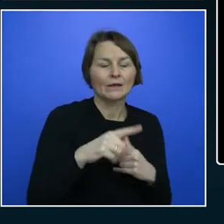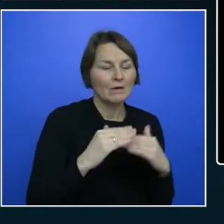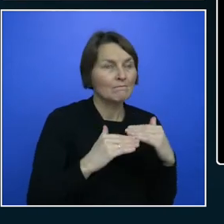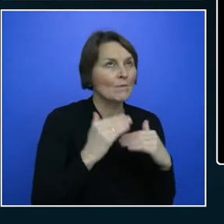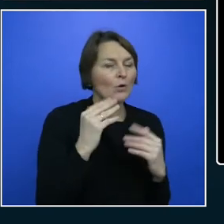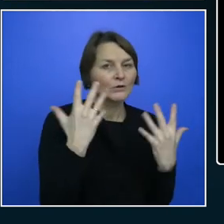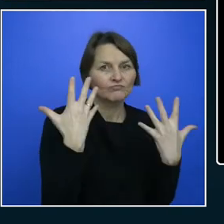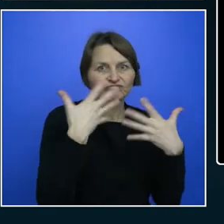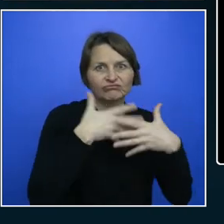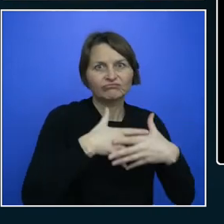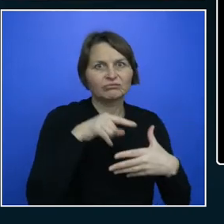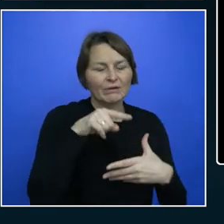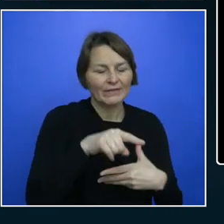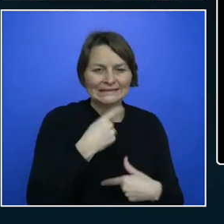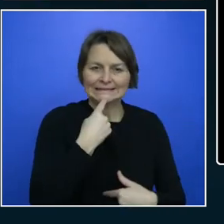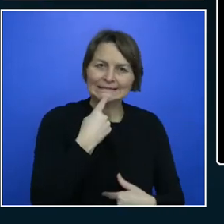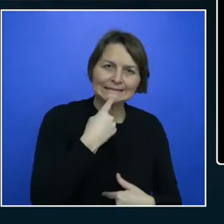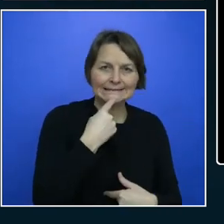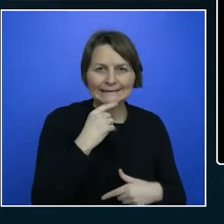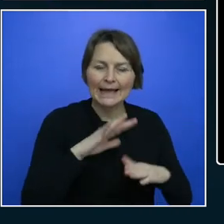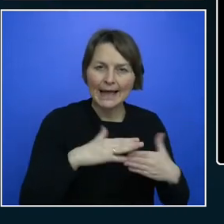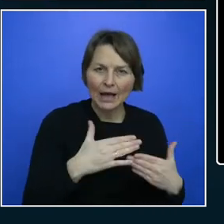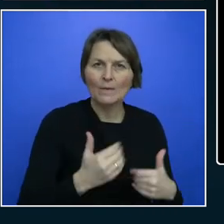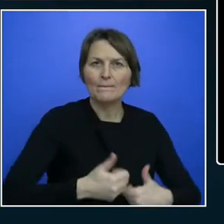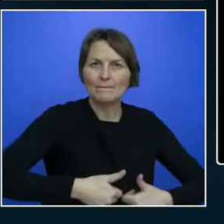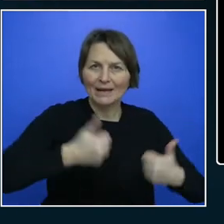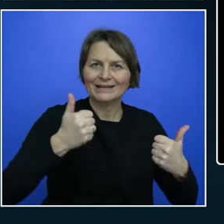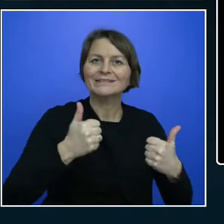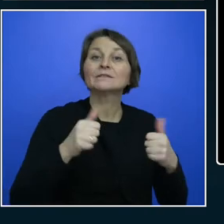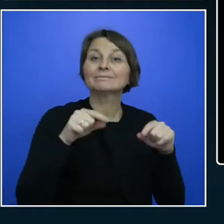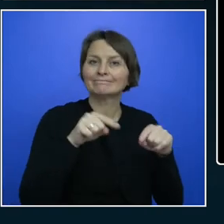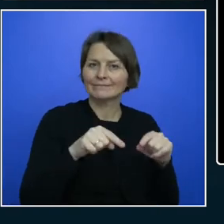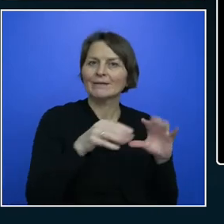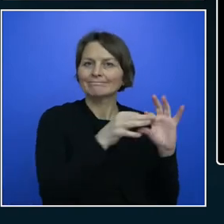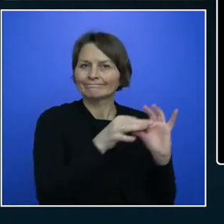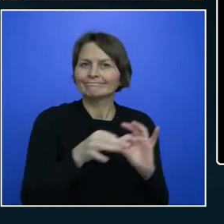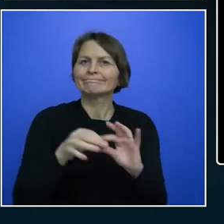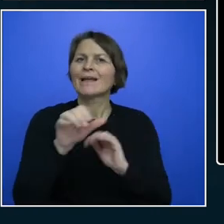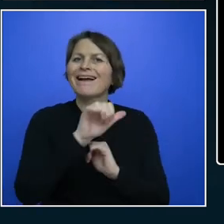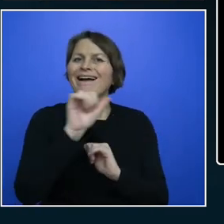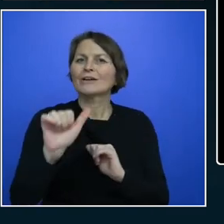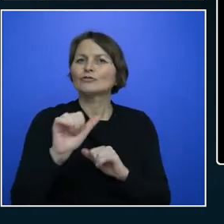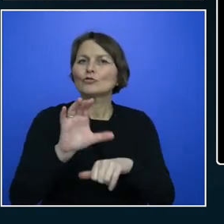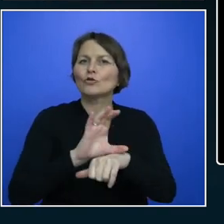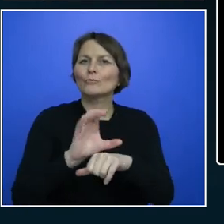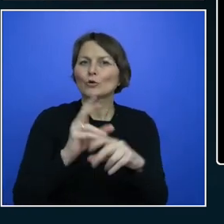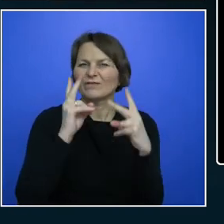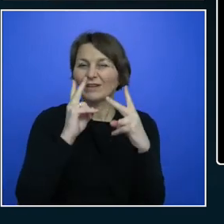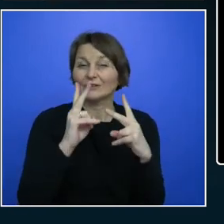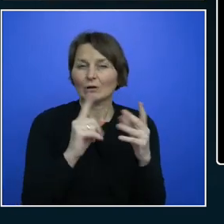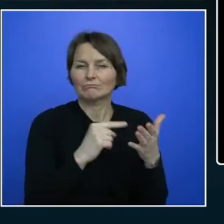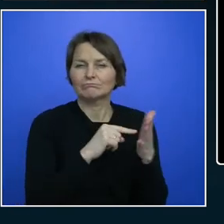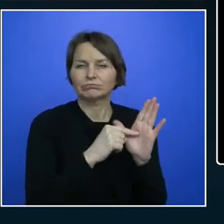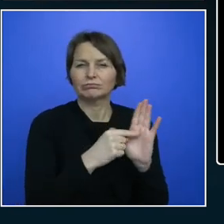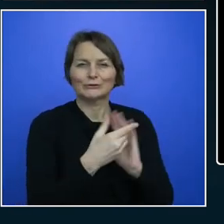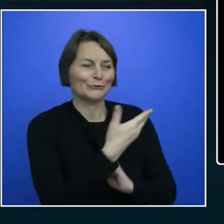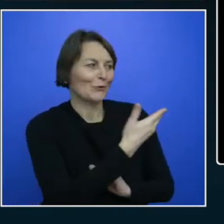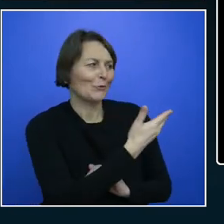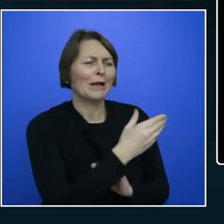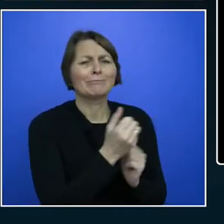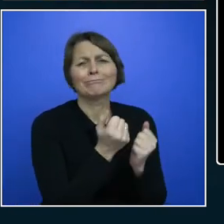baked into a lot of our systems, but it's also in Azure computer vision. Now, we're going to do a demo, and I've got so many nice coding demos.